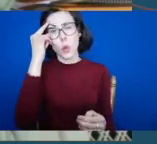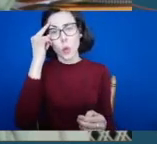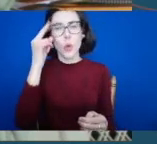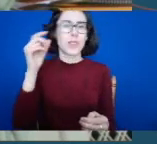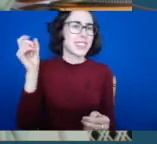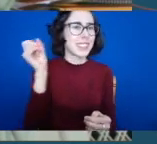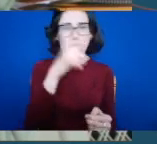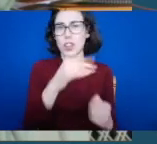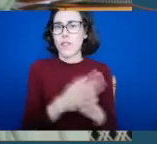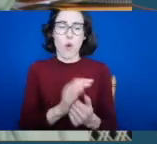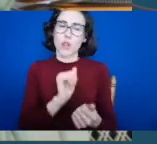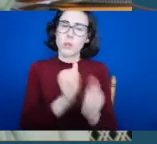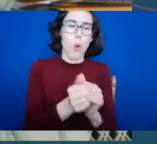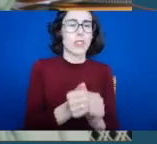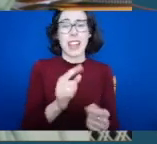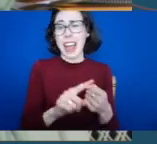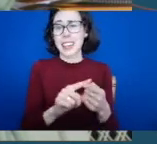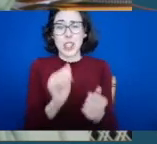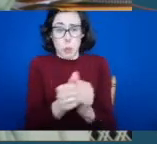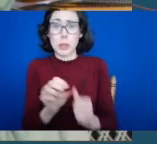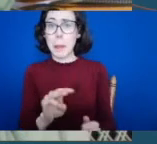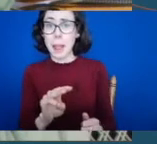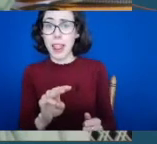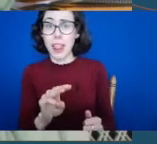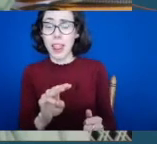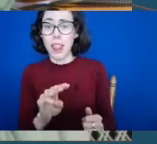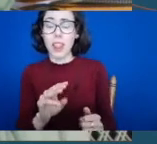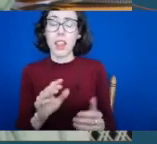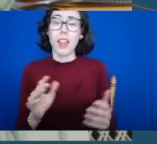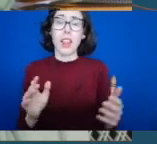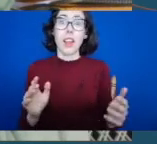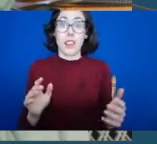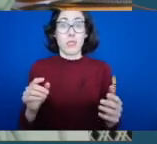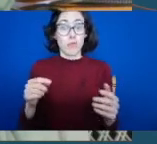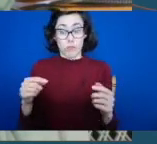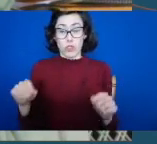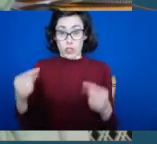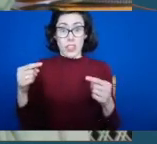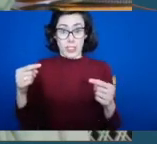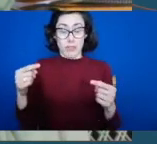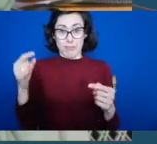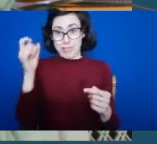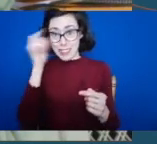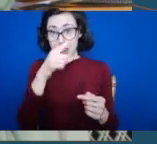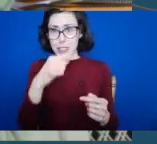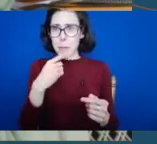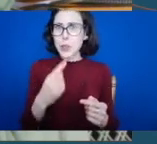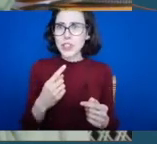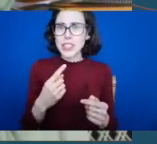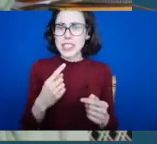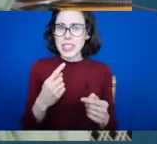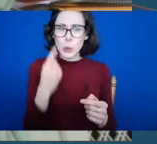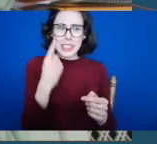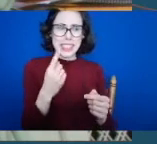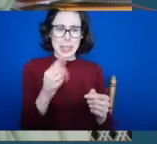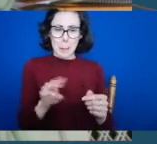And while it has been a challenging time, the sector and the voluntary spirit and the community spirit has been